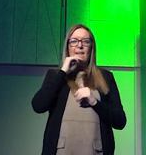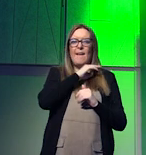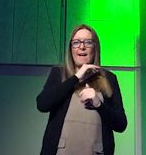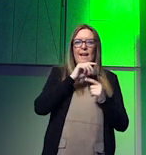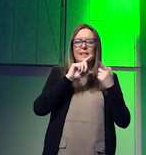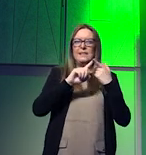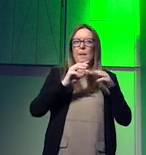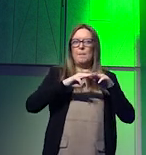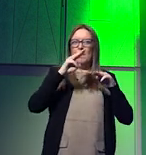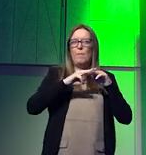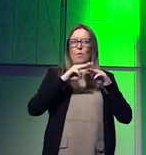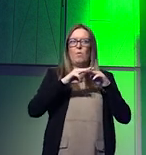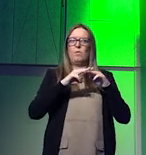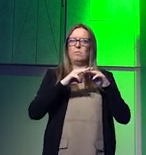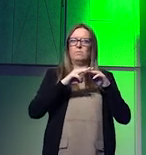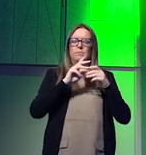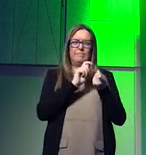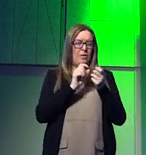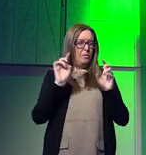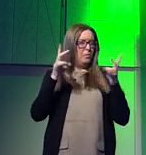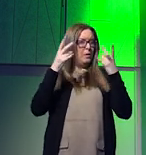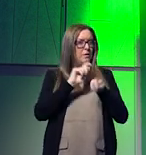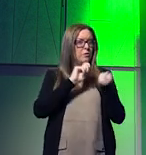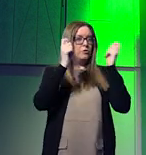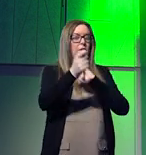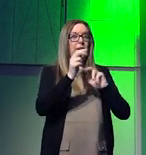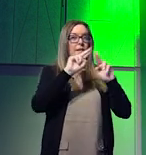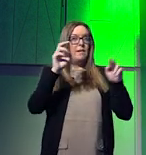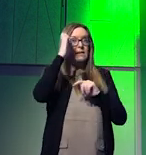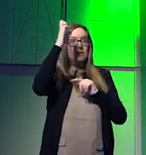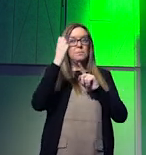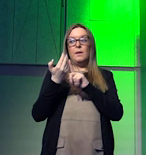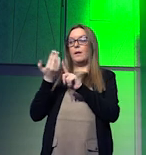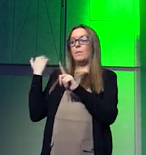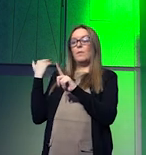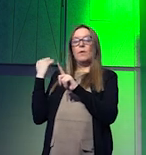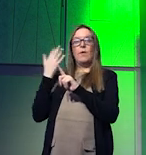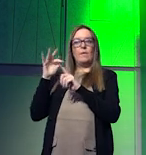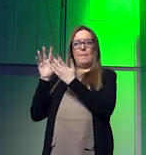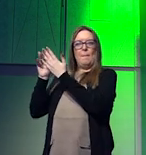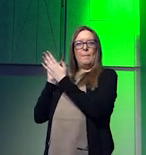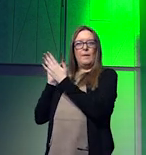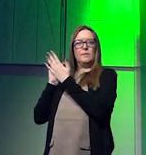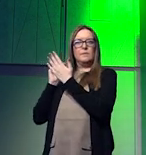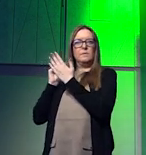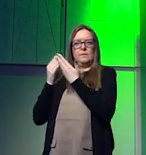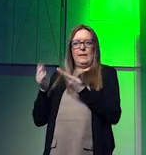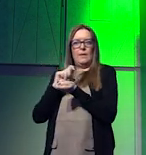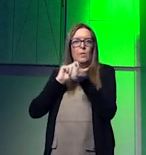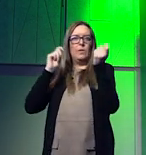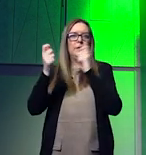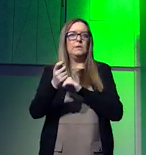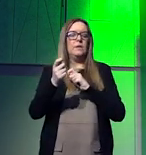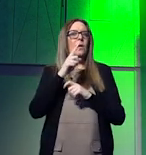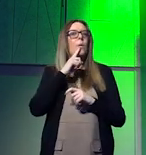thawing at a much wider pace than was originally expected in the models and the last thing that we know is